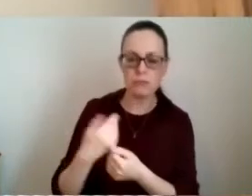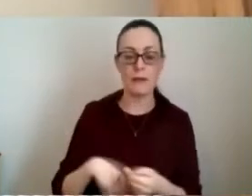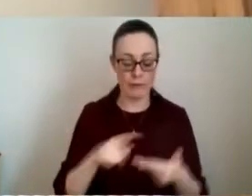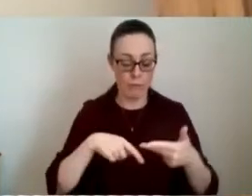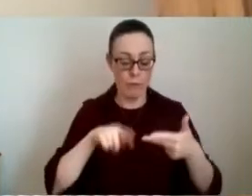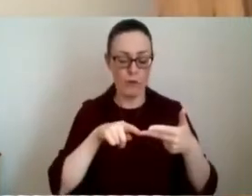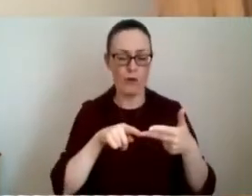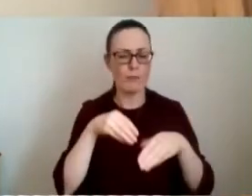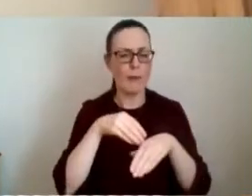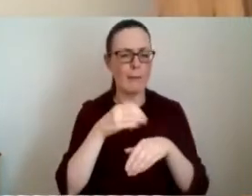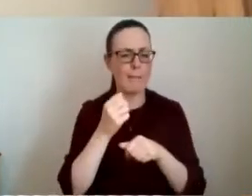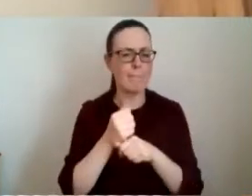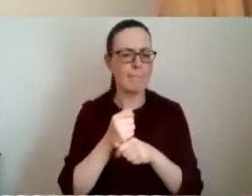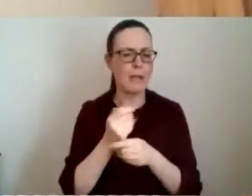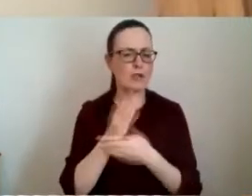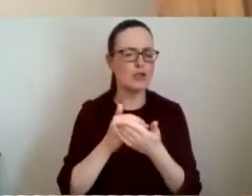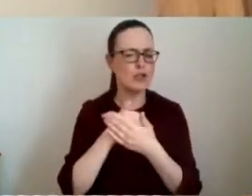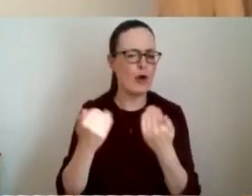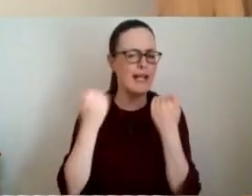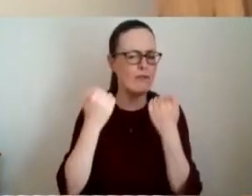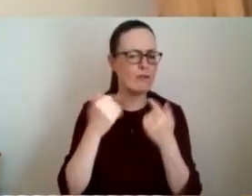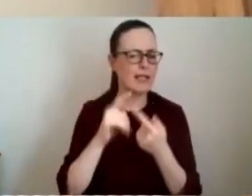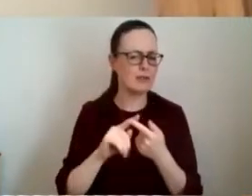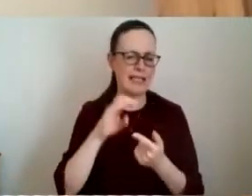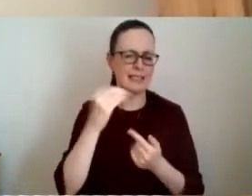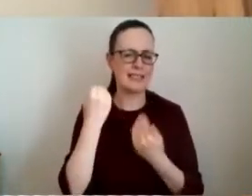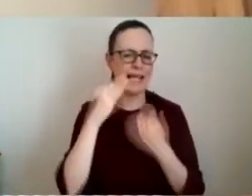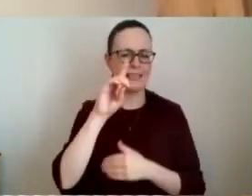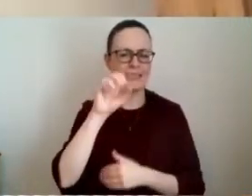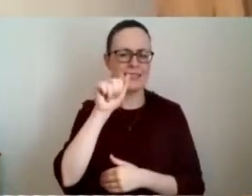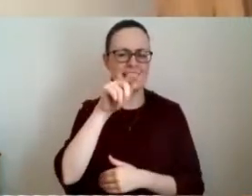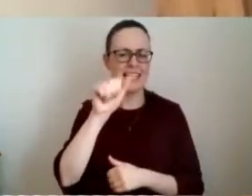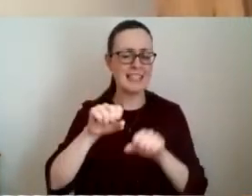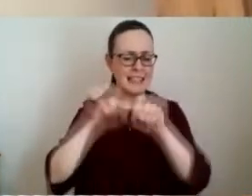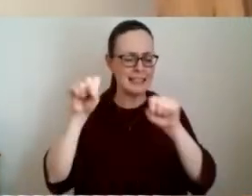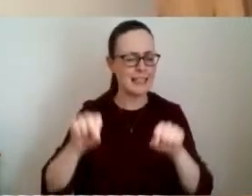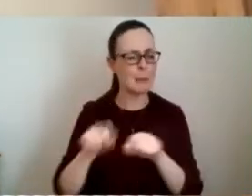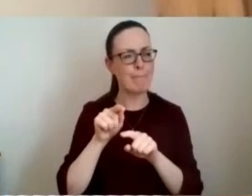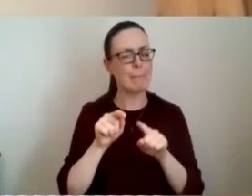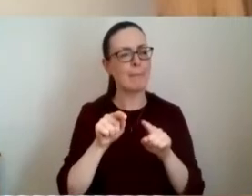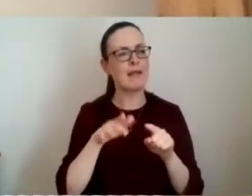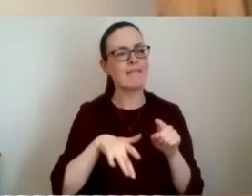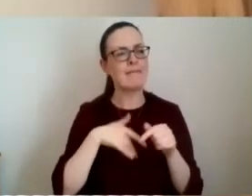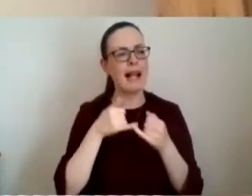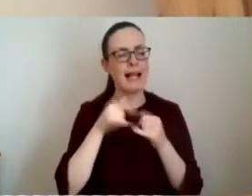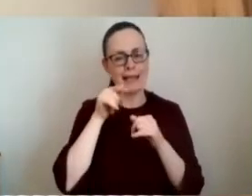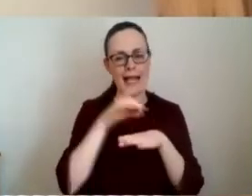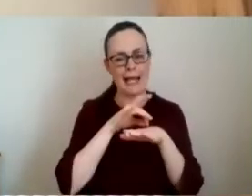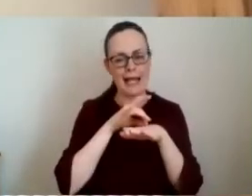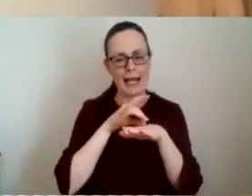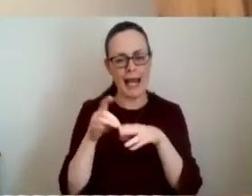around the sharing of information and data systems a feeling that this type of work